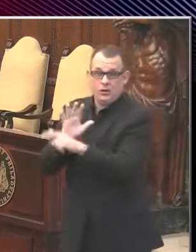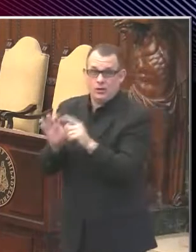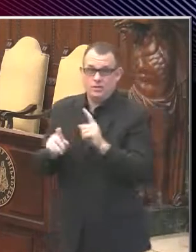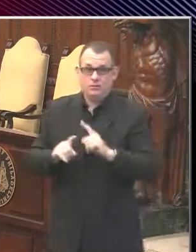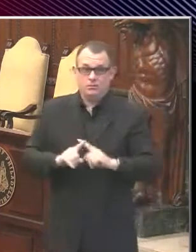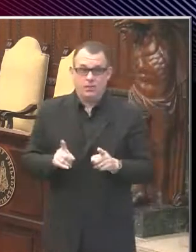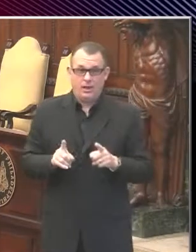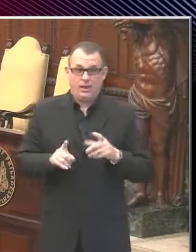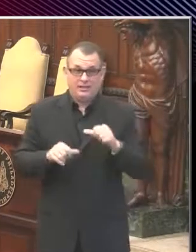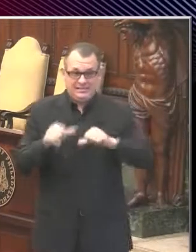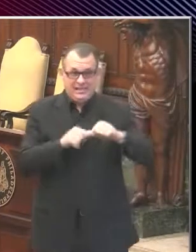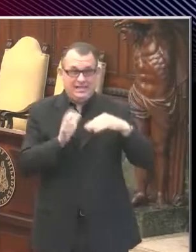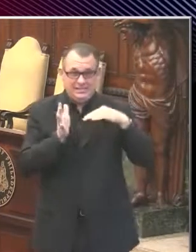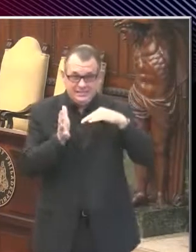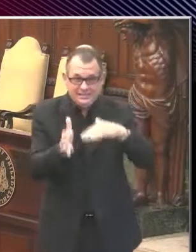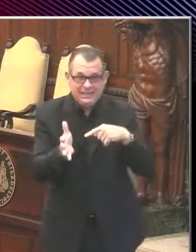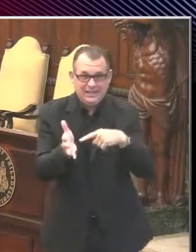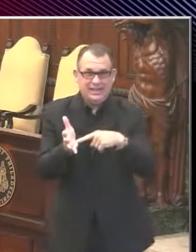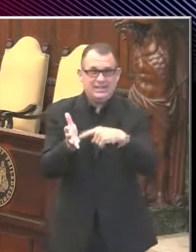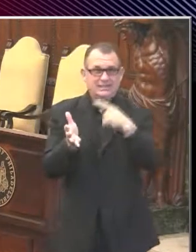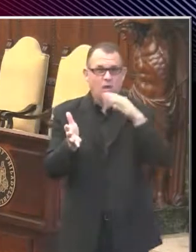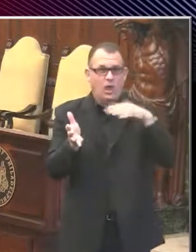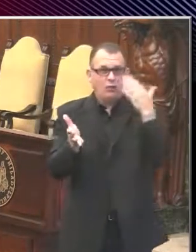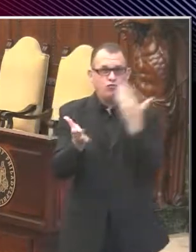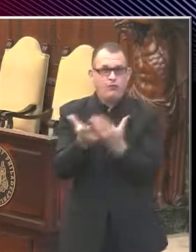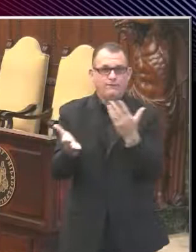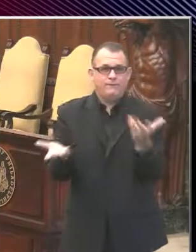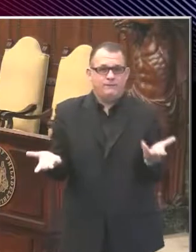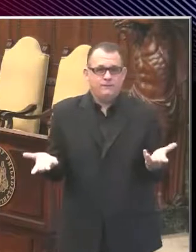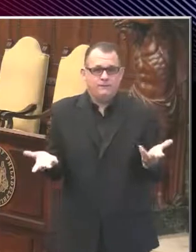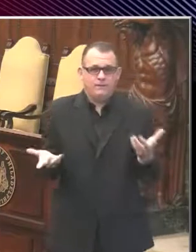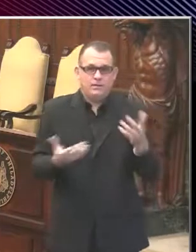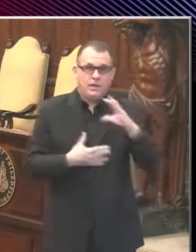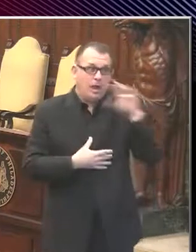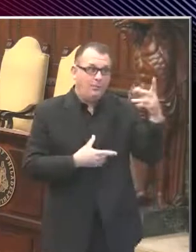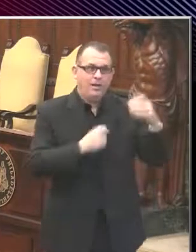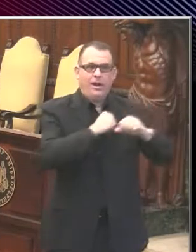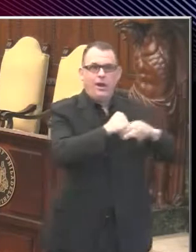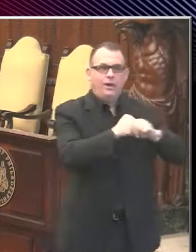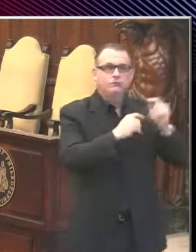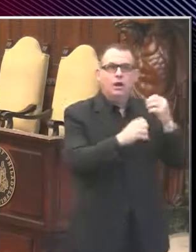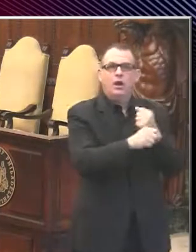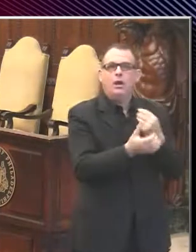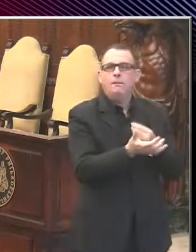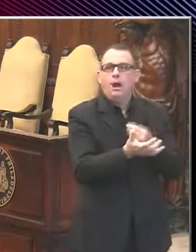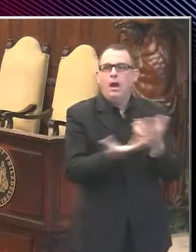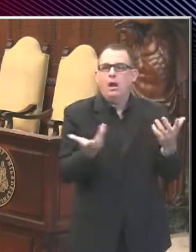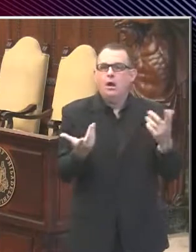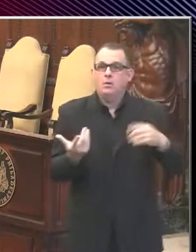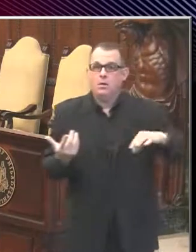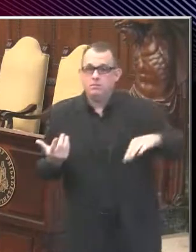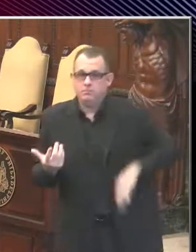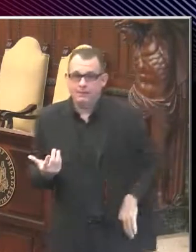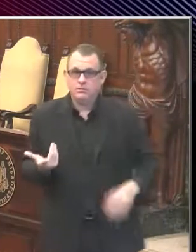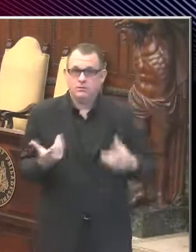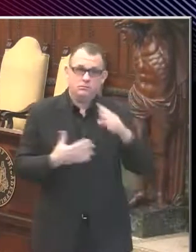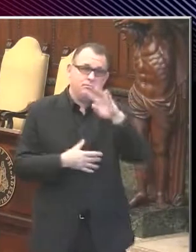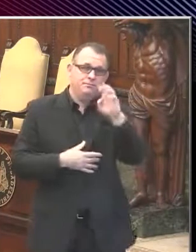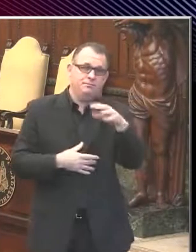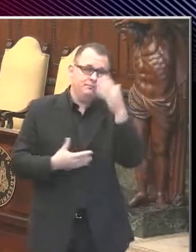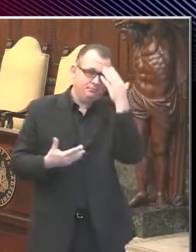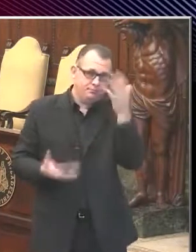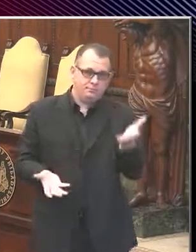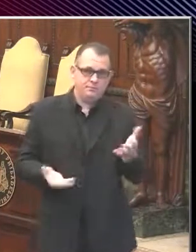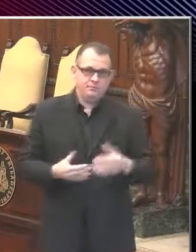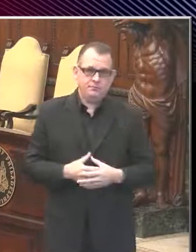behind it to know that there's a benefit. So companies will sell that. Maybe there's a benefit, maybe not. I would recommend that people put their energies on those things, which